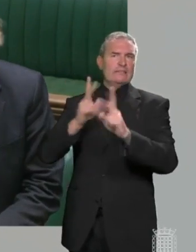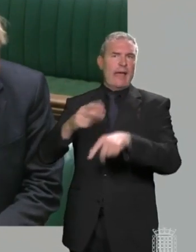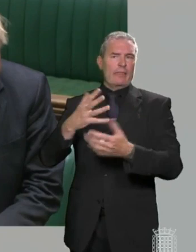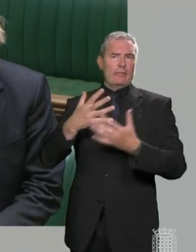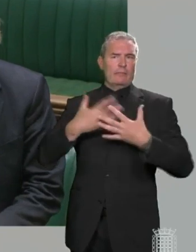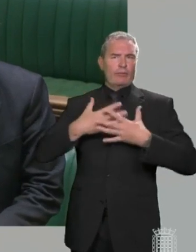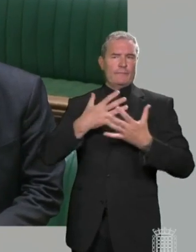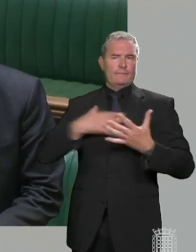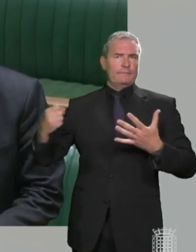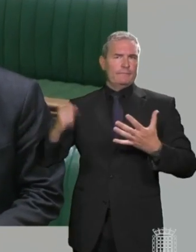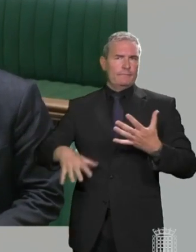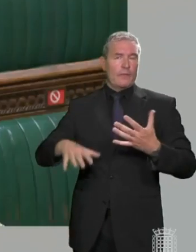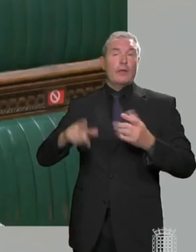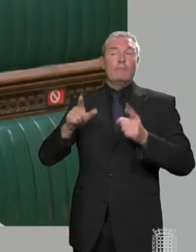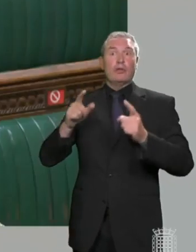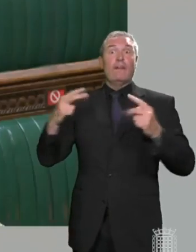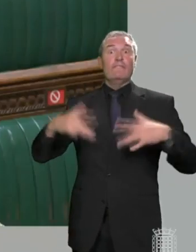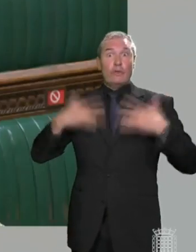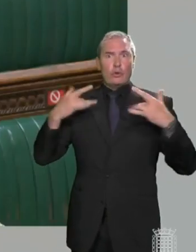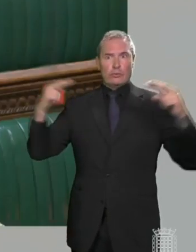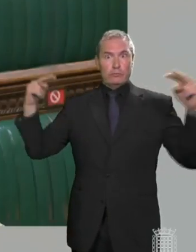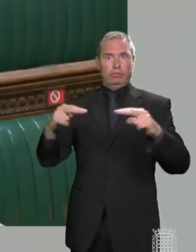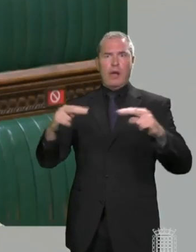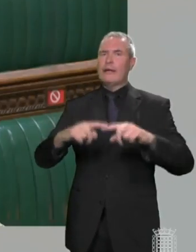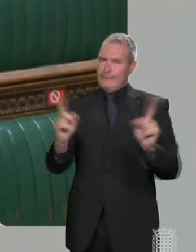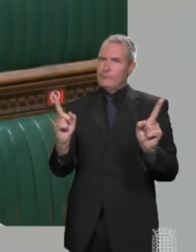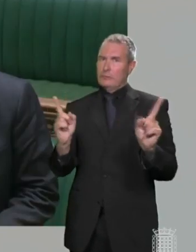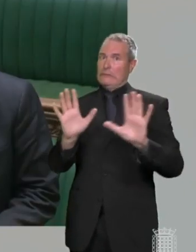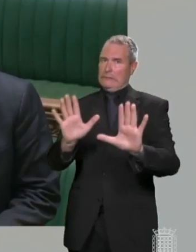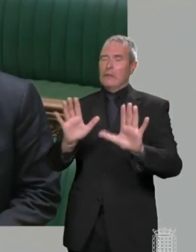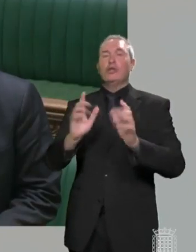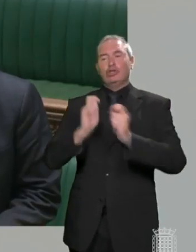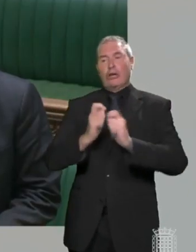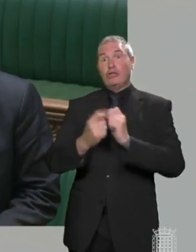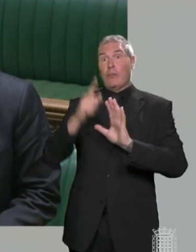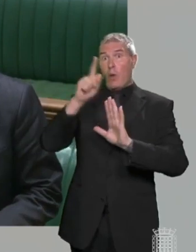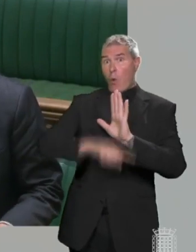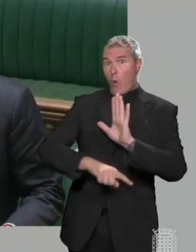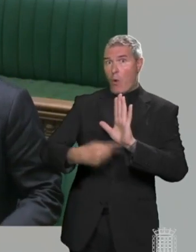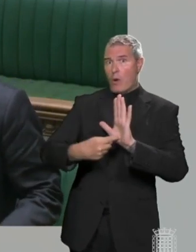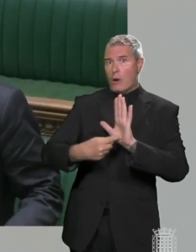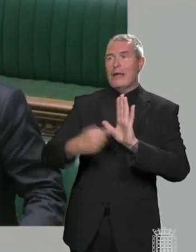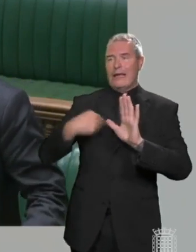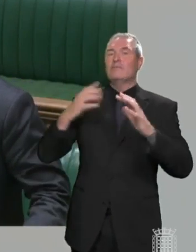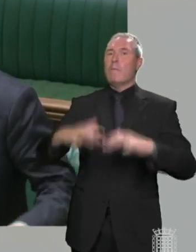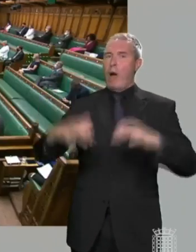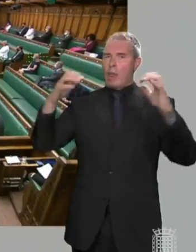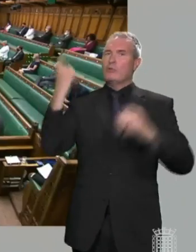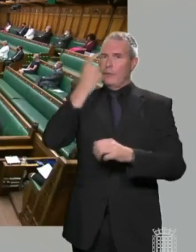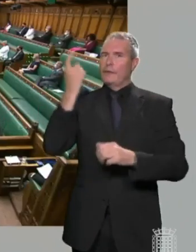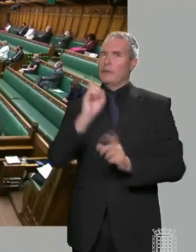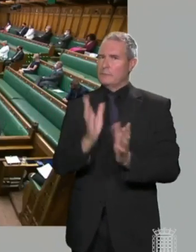There are very deeply and sincerely held views on both sides of this matter, and a change in the law would be one, obviously, for Parliament to consider.